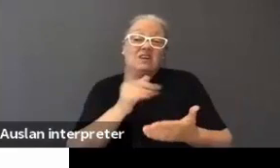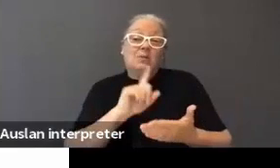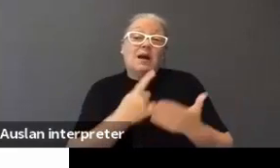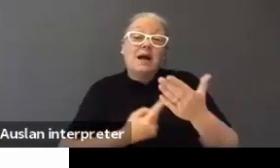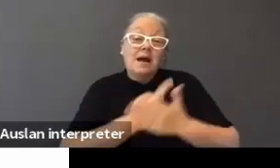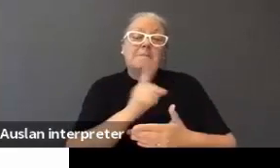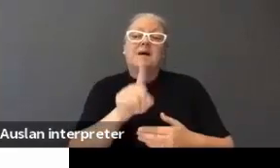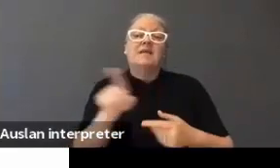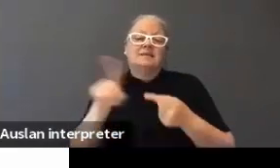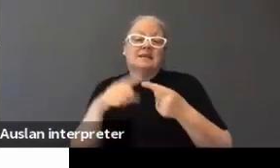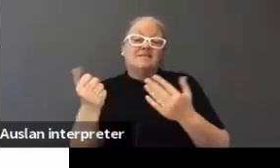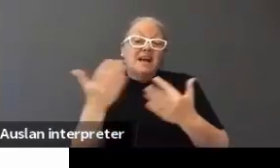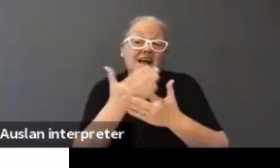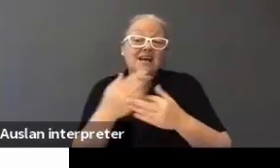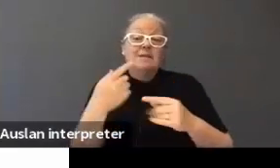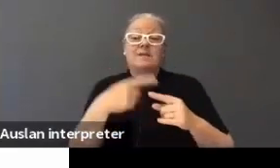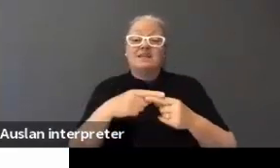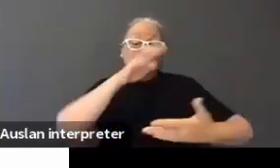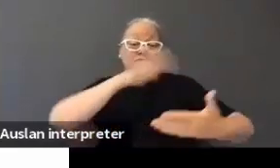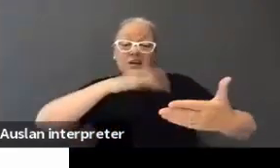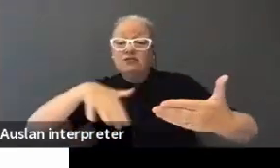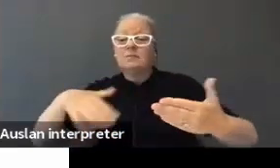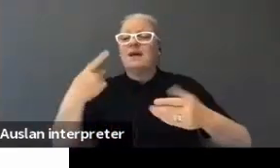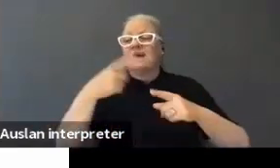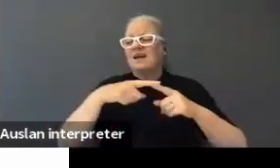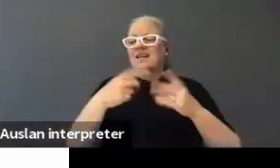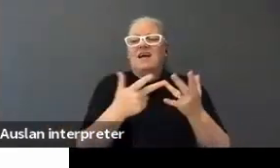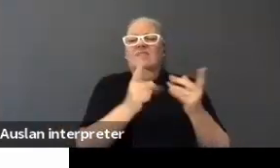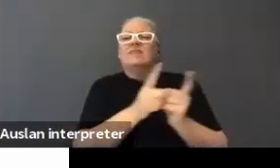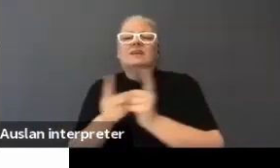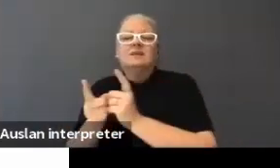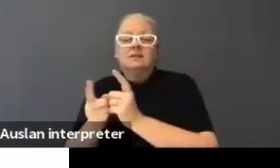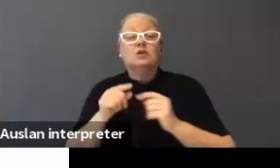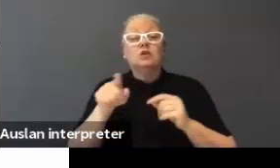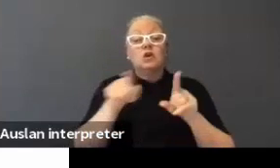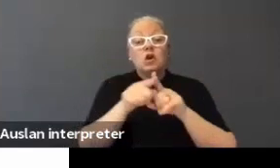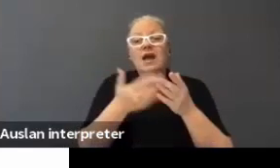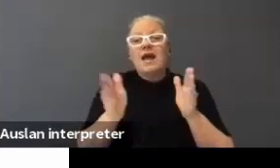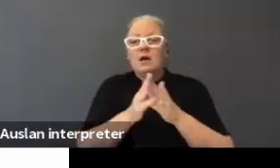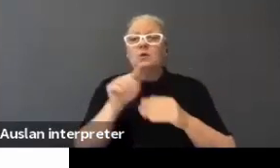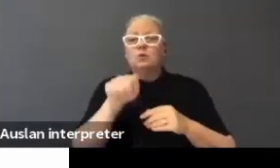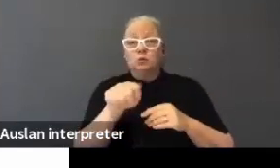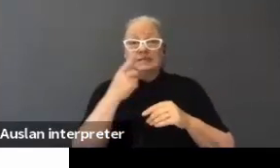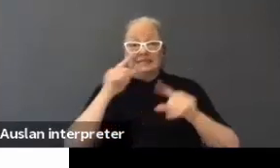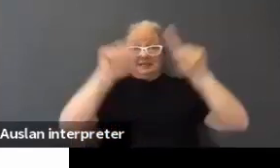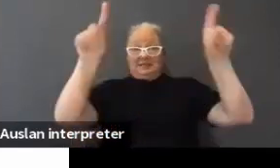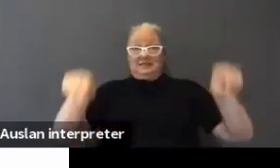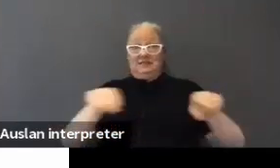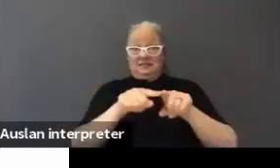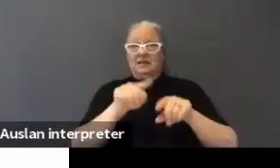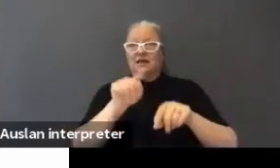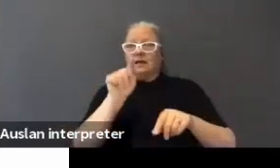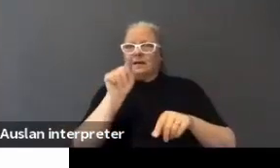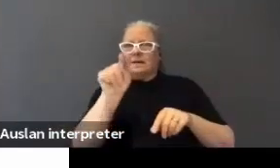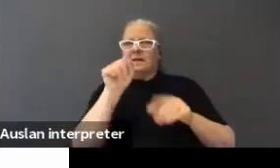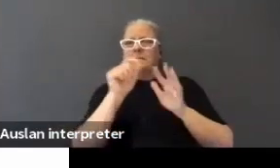and they'll still have access to transcripts and all of those things as well. Learn how to pin interpreters in different applications where you can.